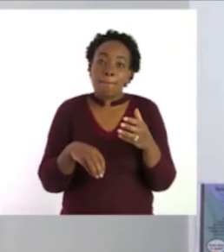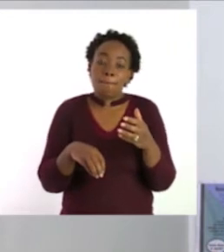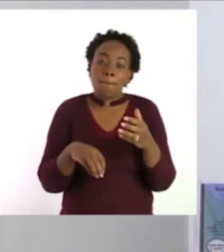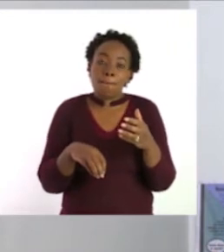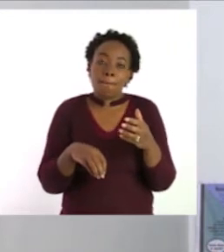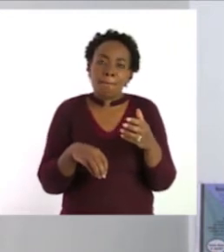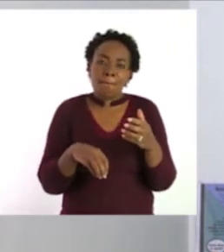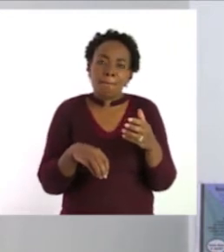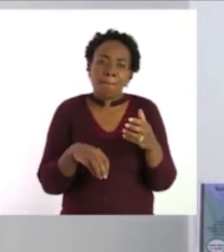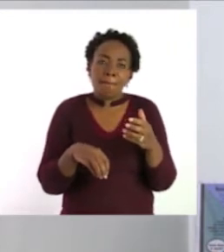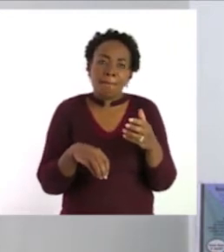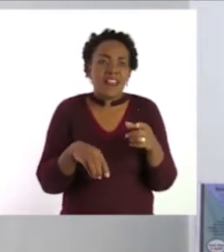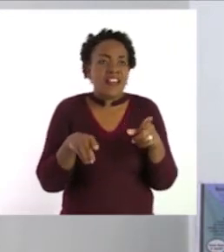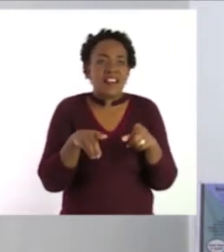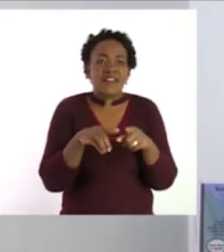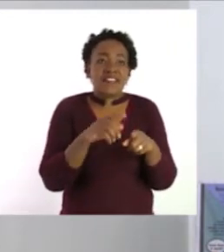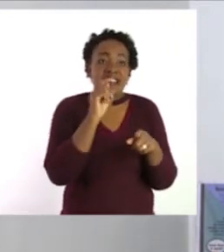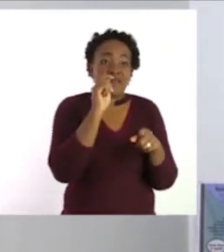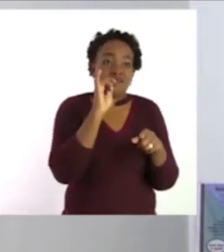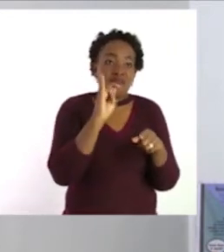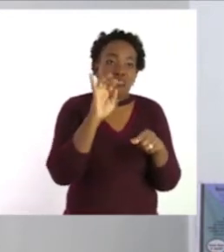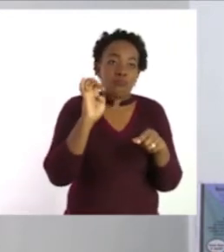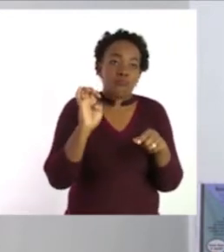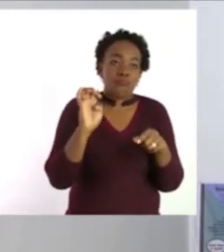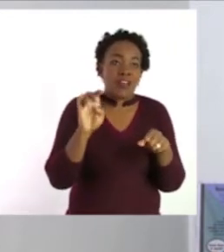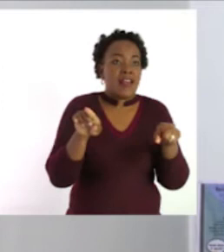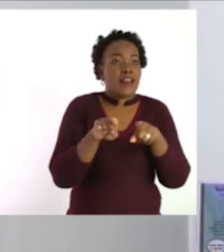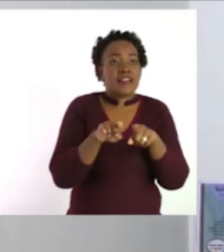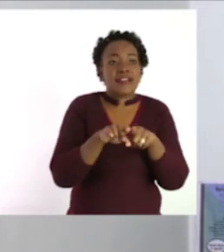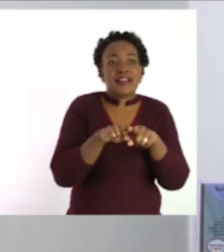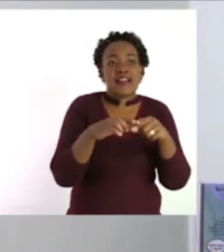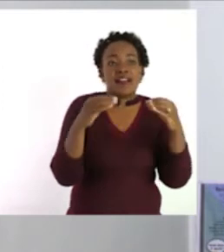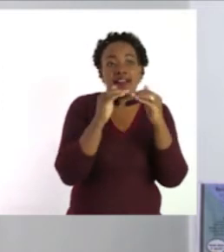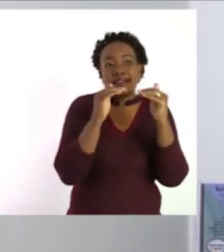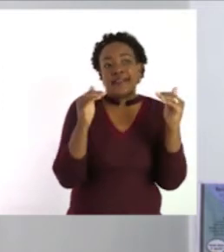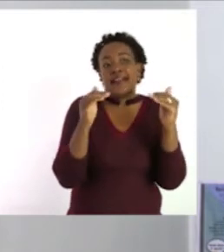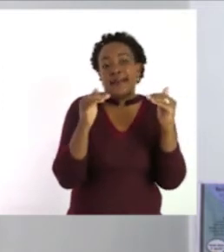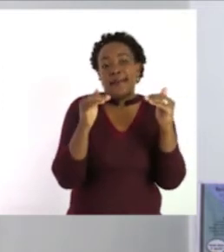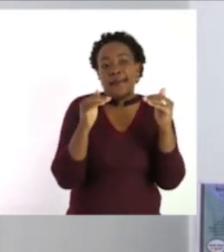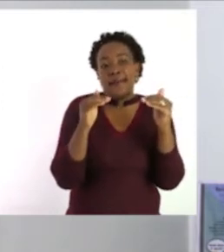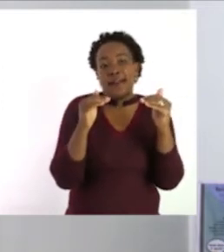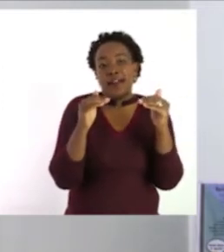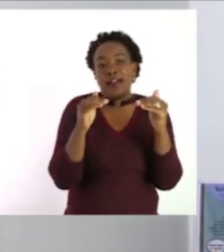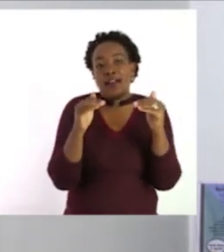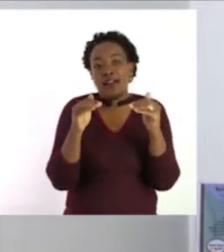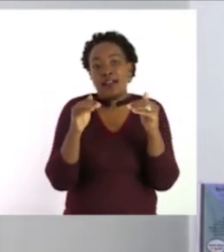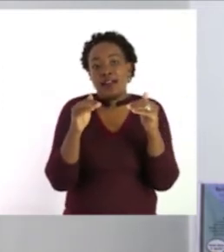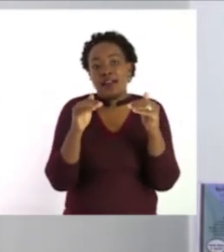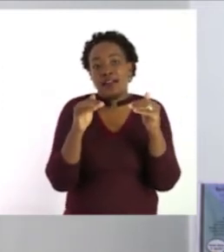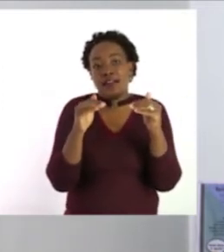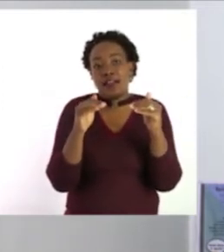If it's a tie, a tie means they have the